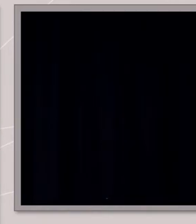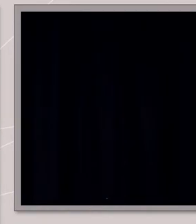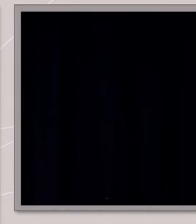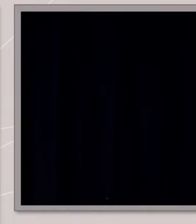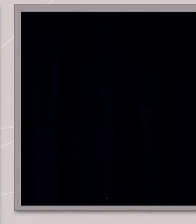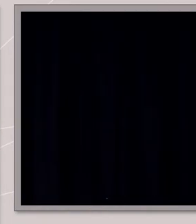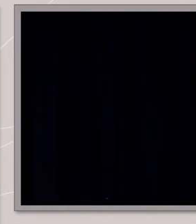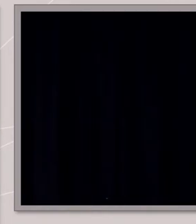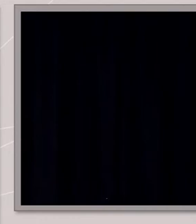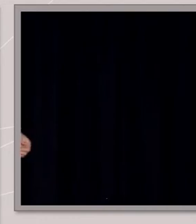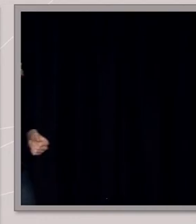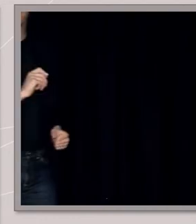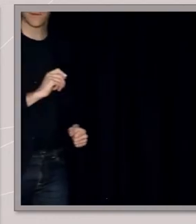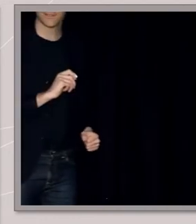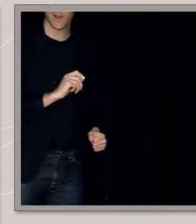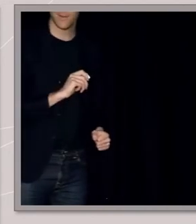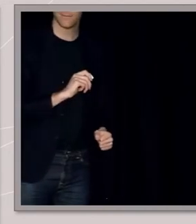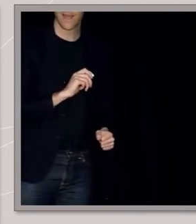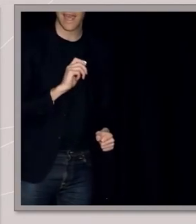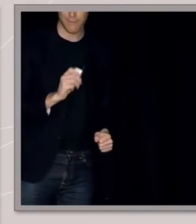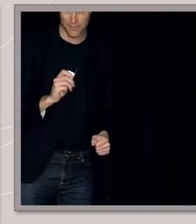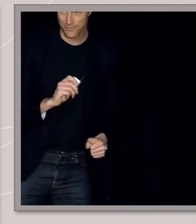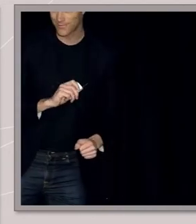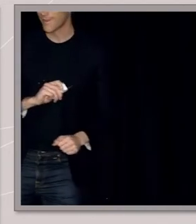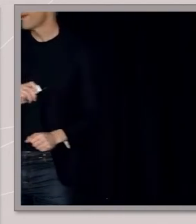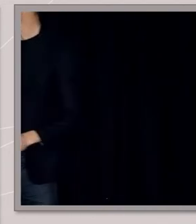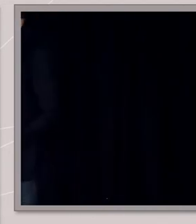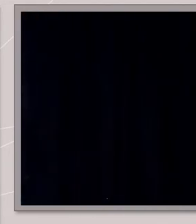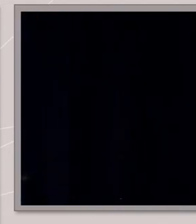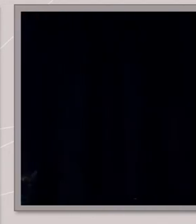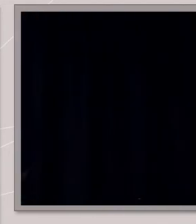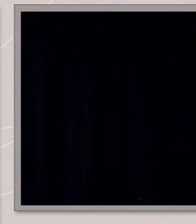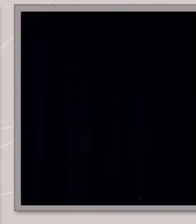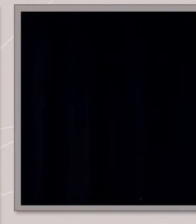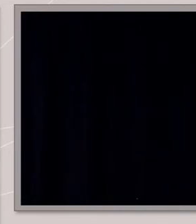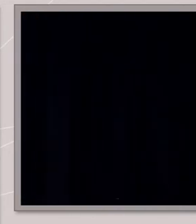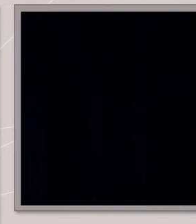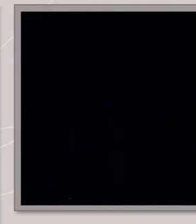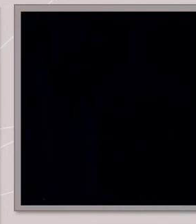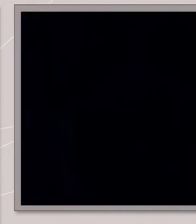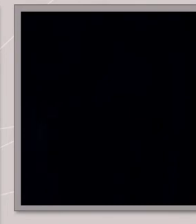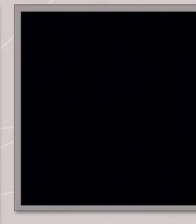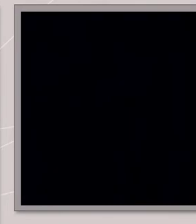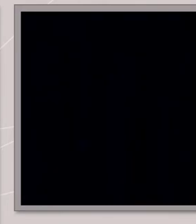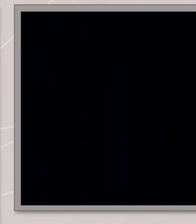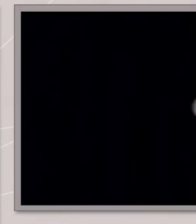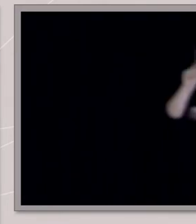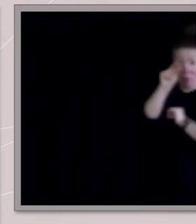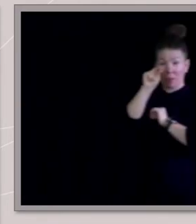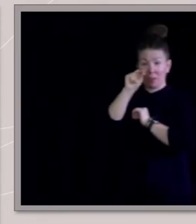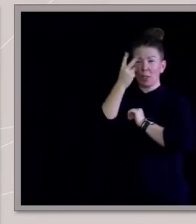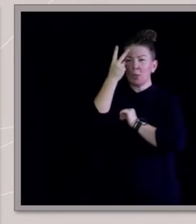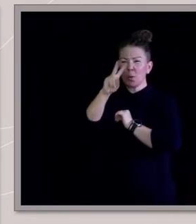This is me getting drunk for the first time ever. The clock has just ticked over midnight onto my